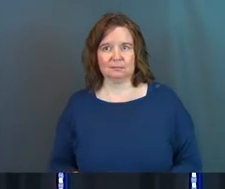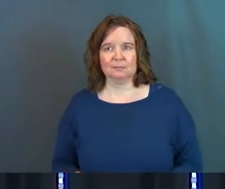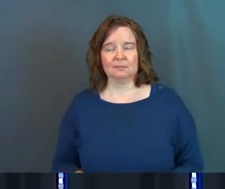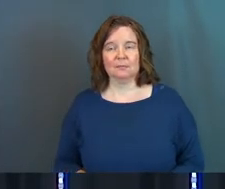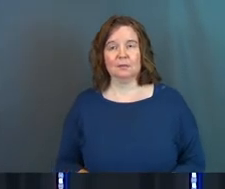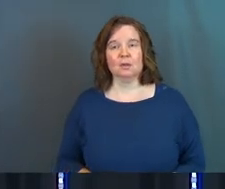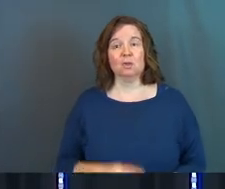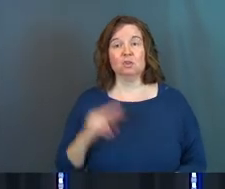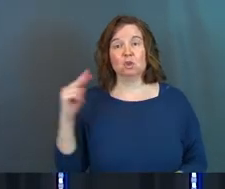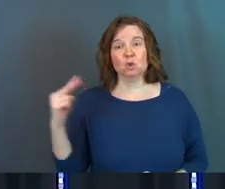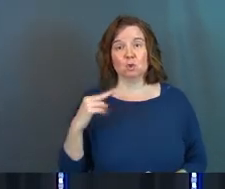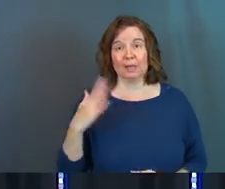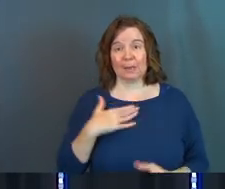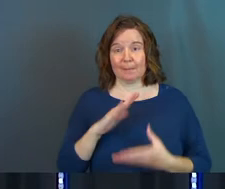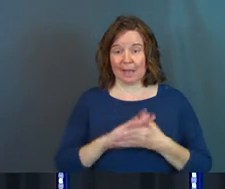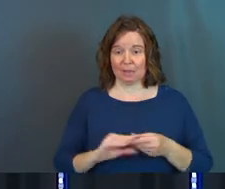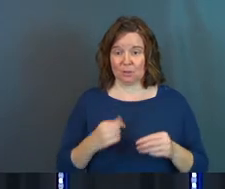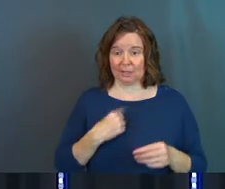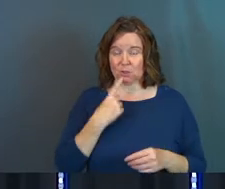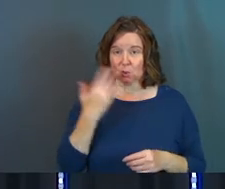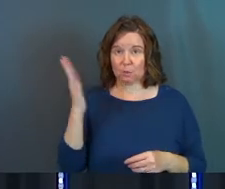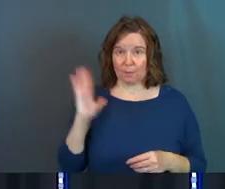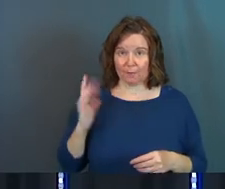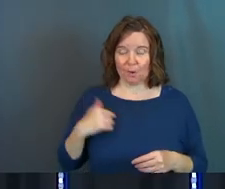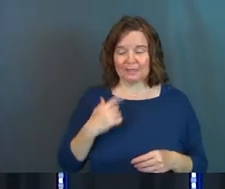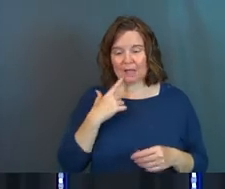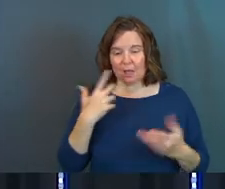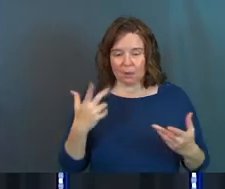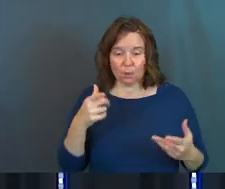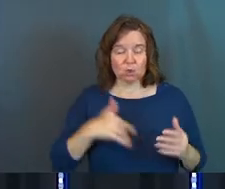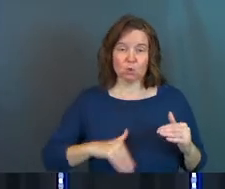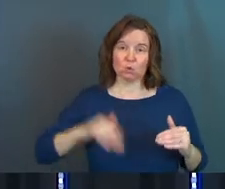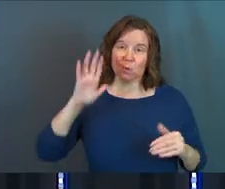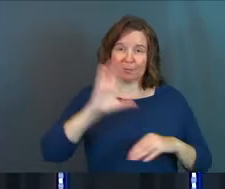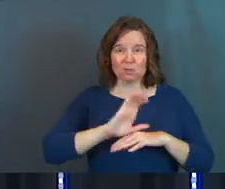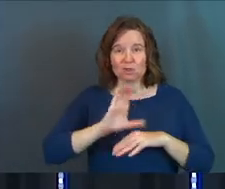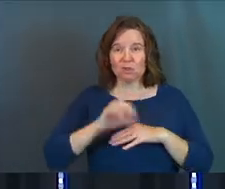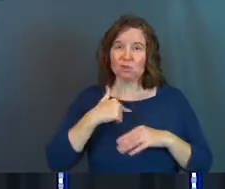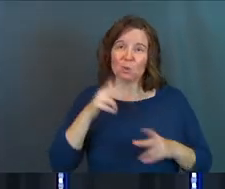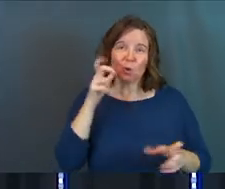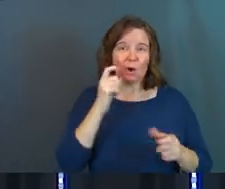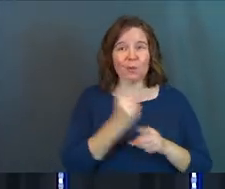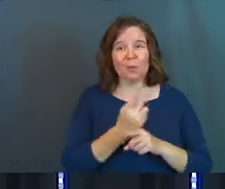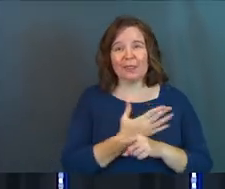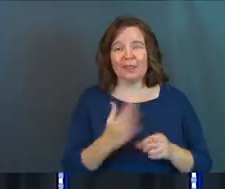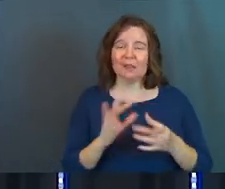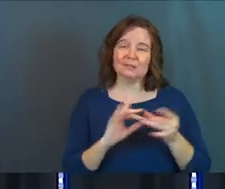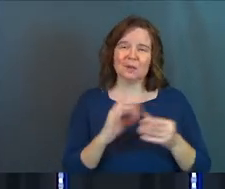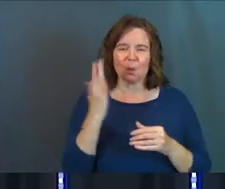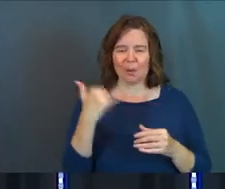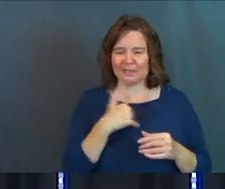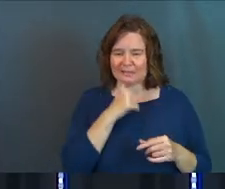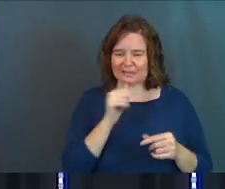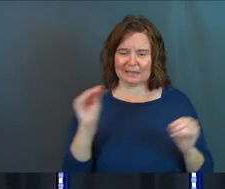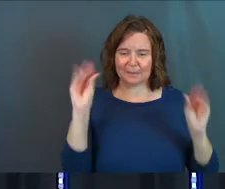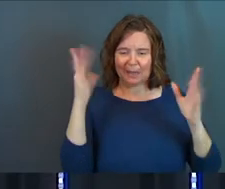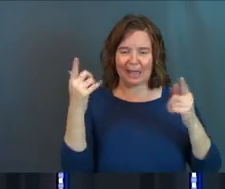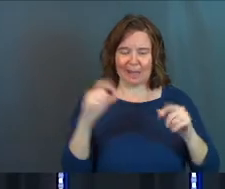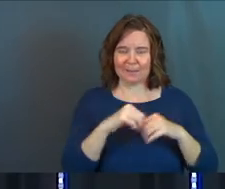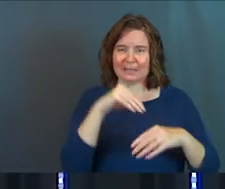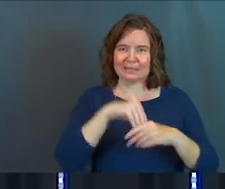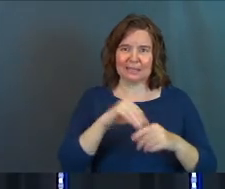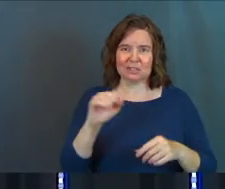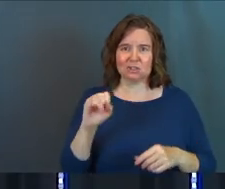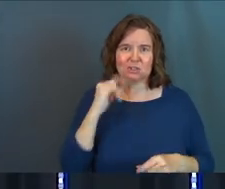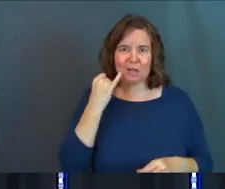And so you could look at my story that I told you before and say, well, you grew up in the church and you heard all the right things. And why didn't the magic happen